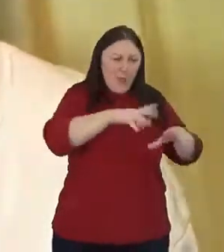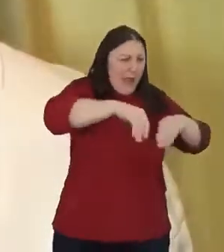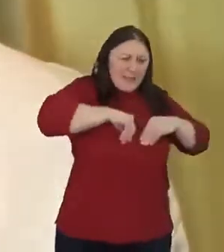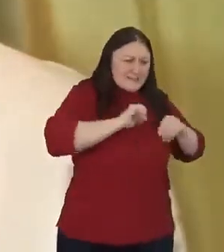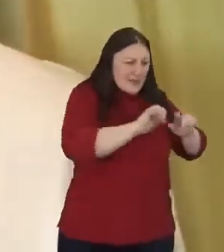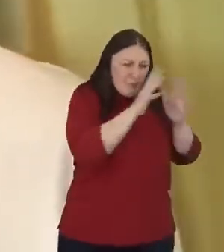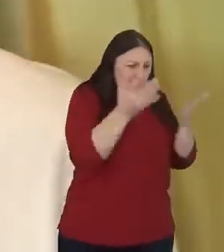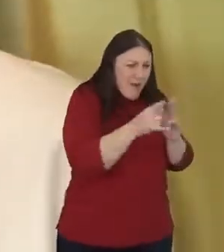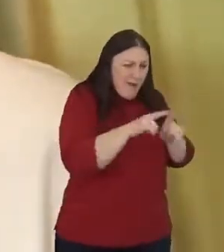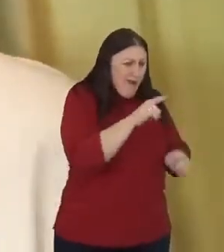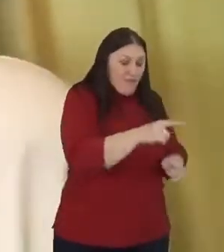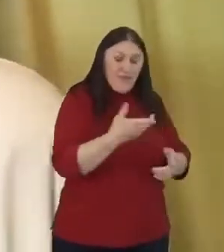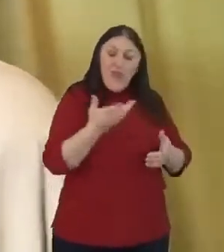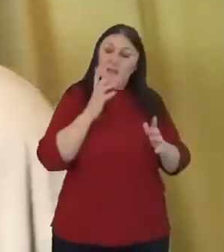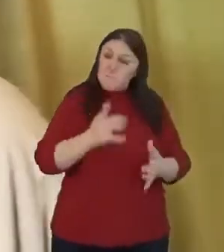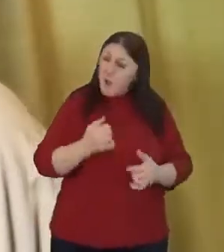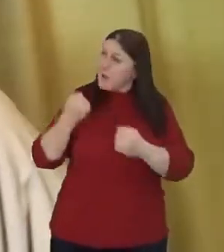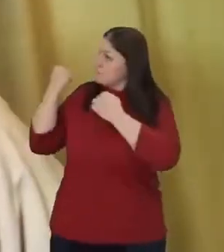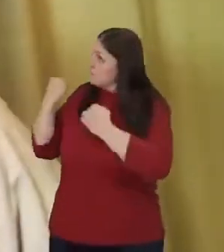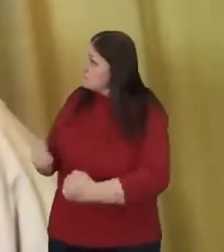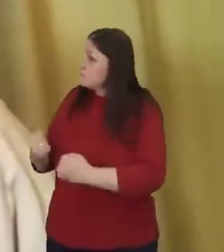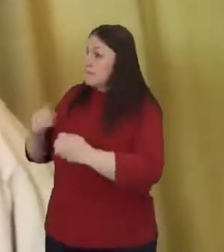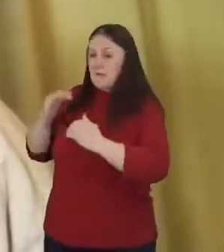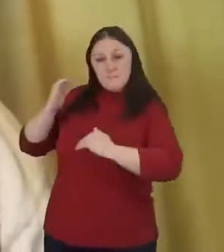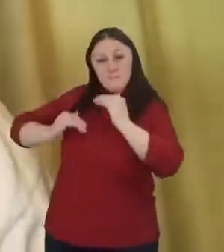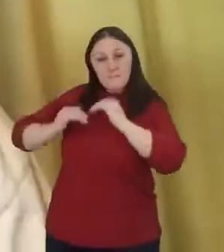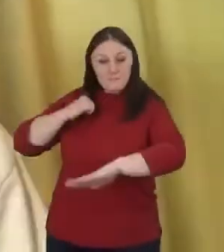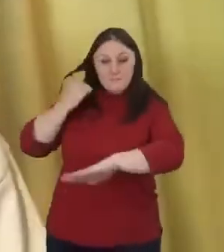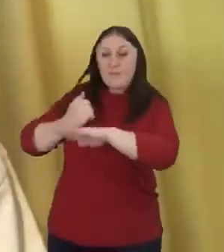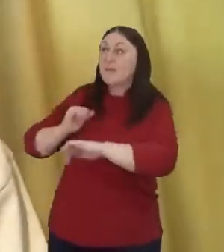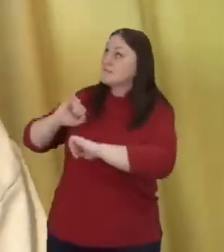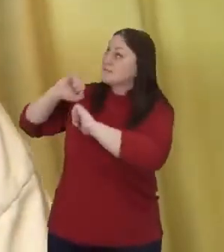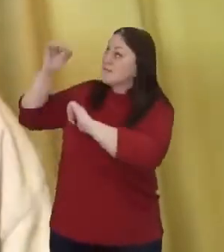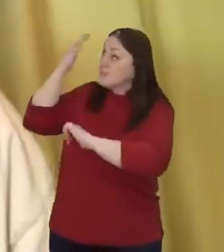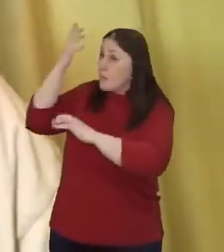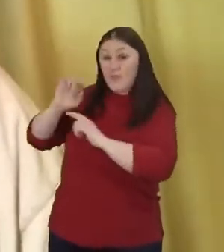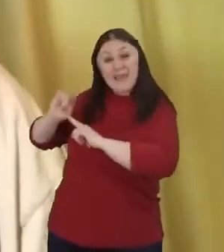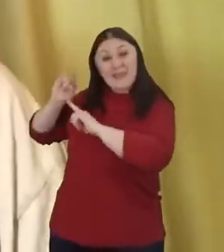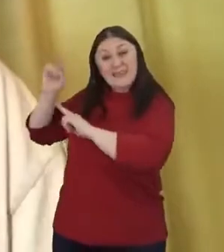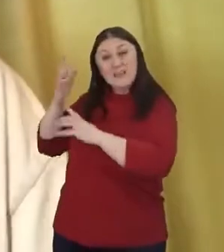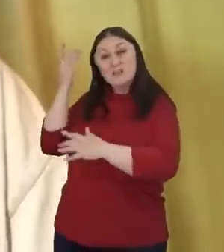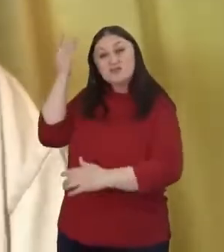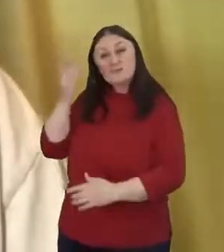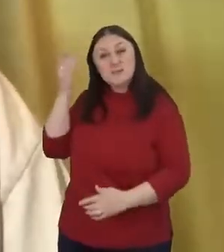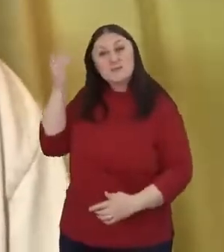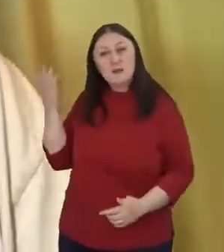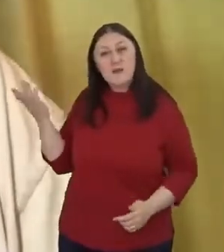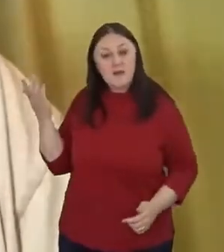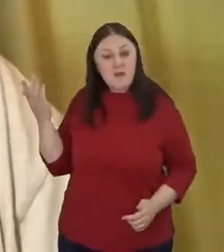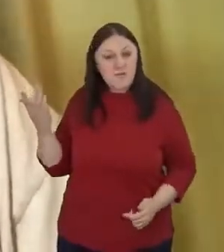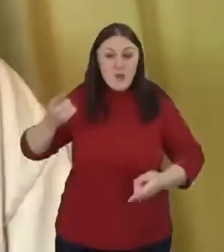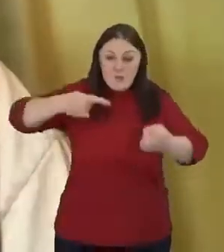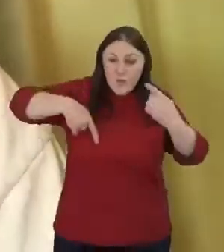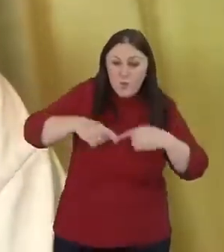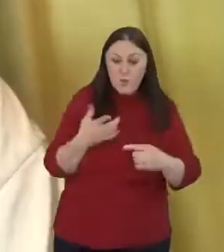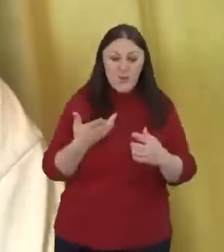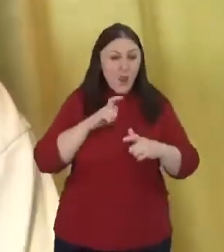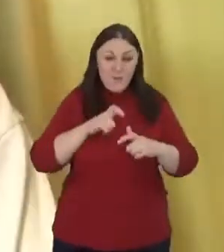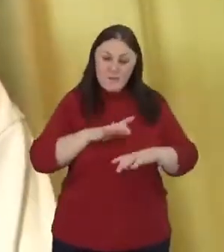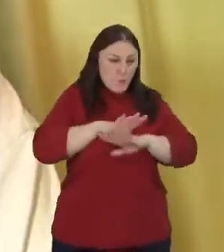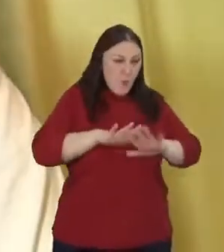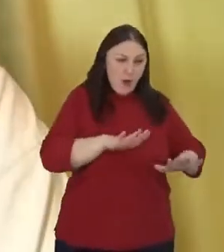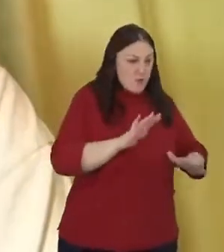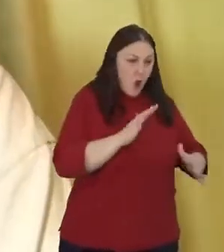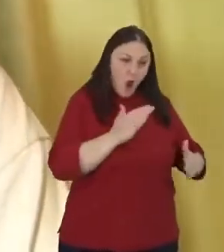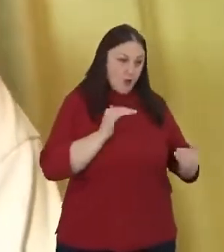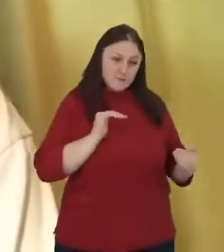the world that God dreams of, that we're people who are maladjusted. You know, as